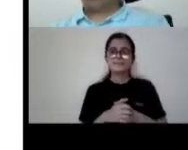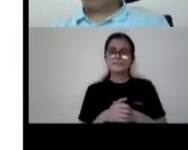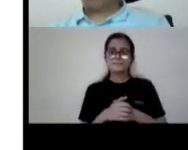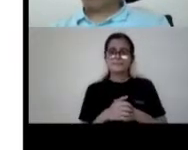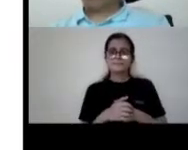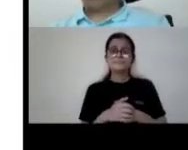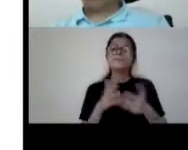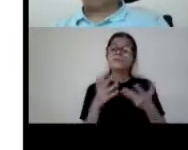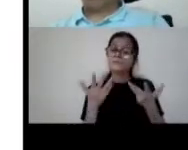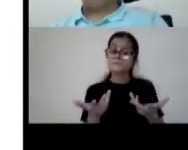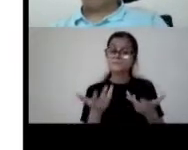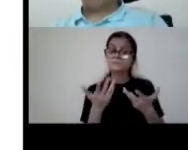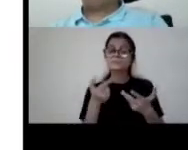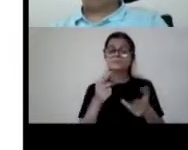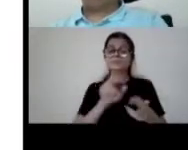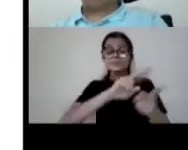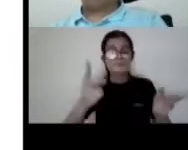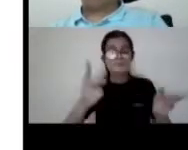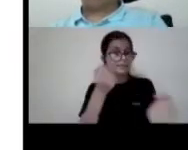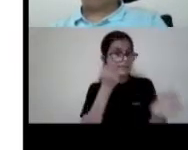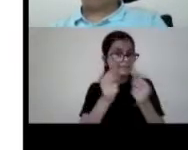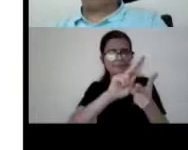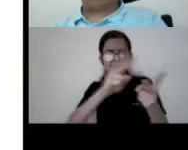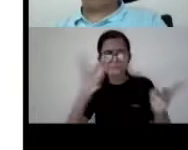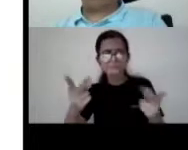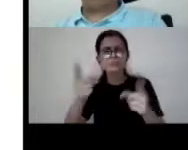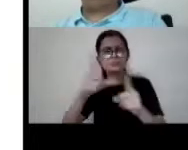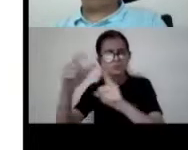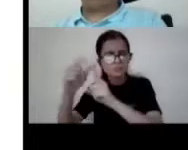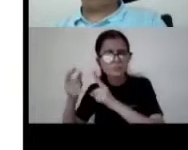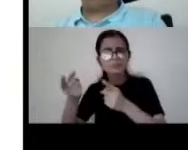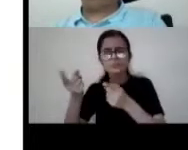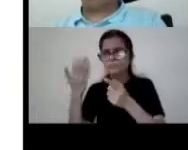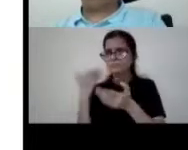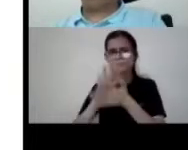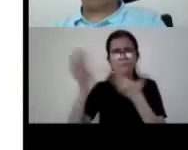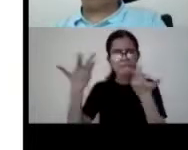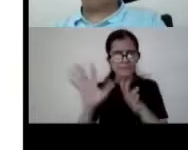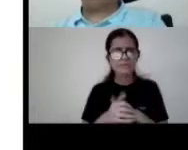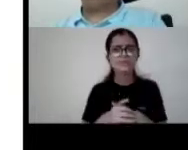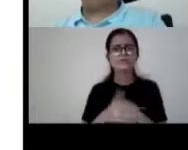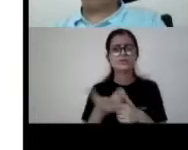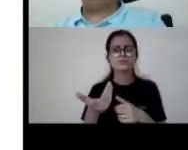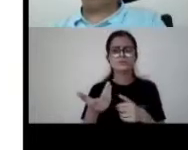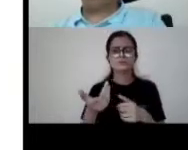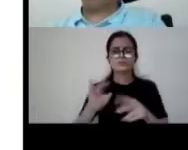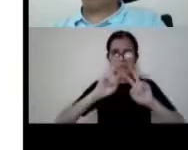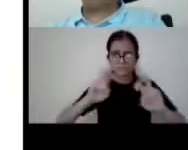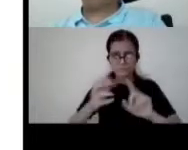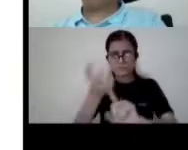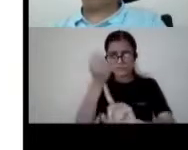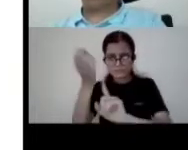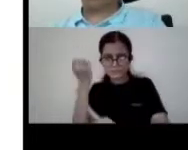so uh what are the activities that we were we had done for this implementation for this achievement